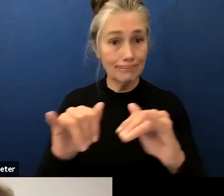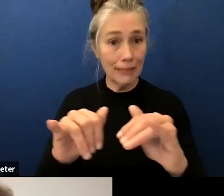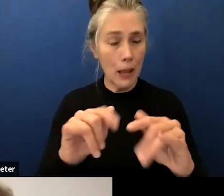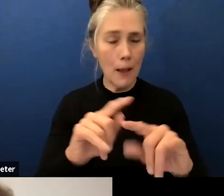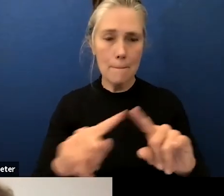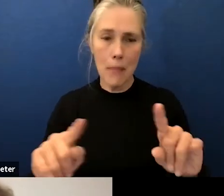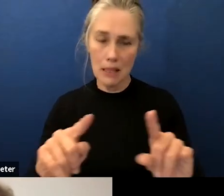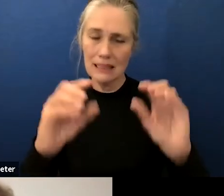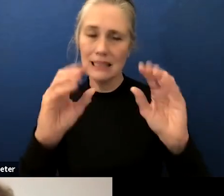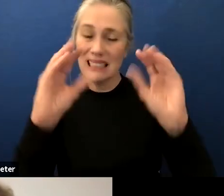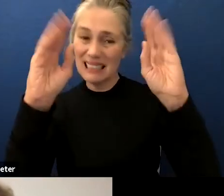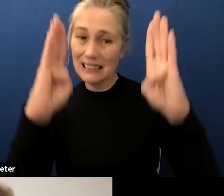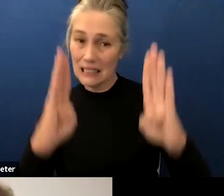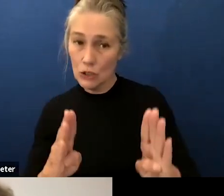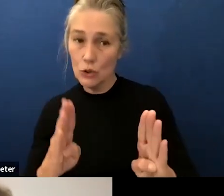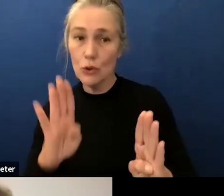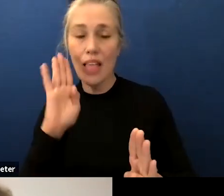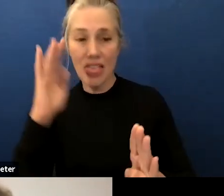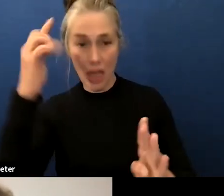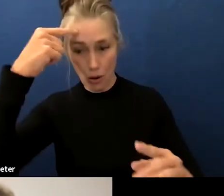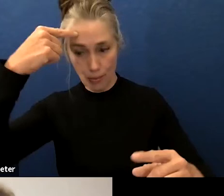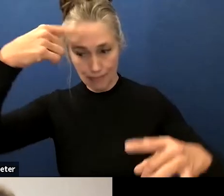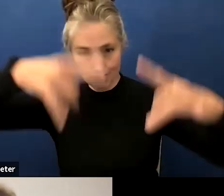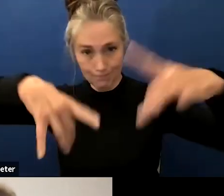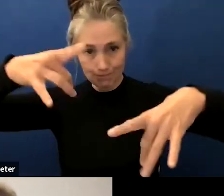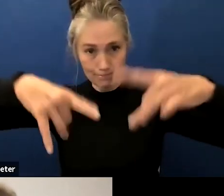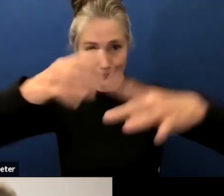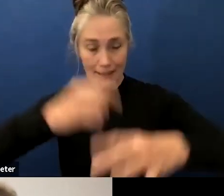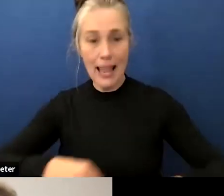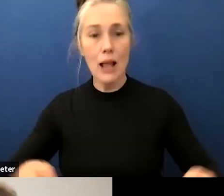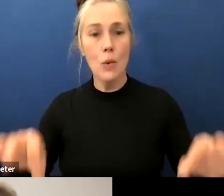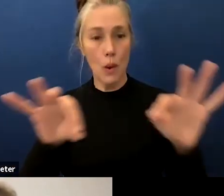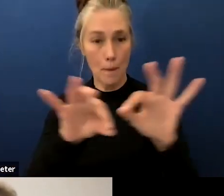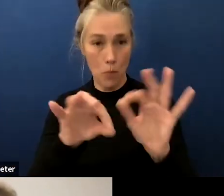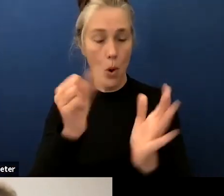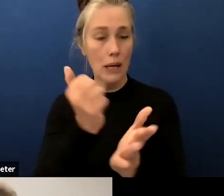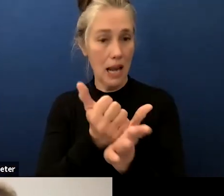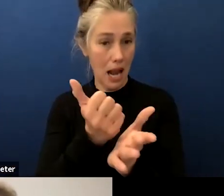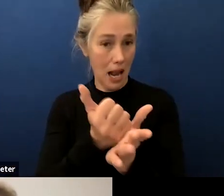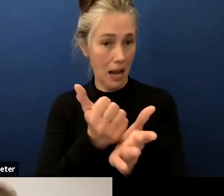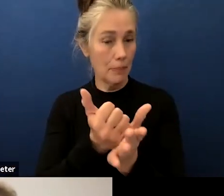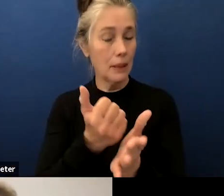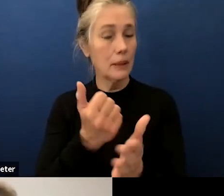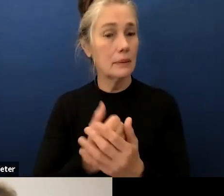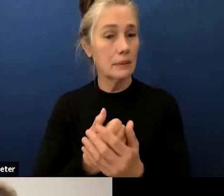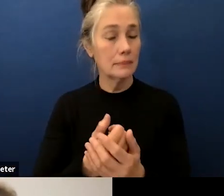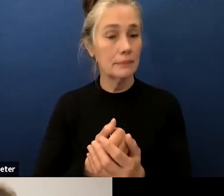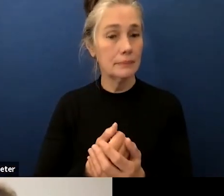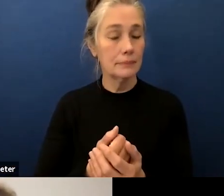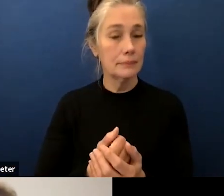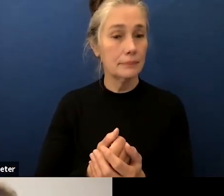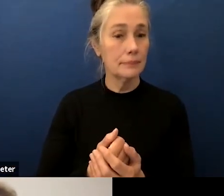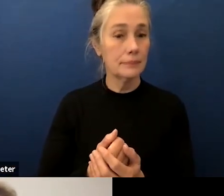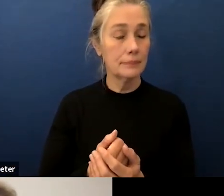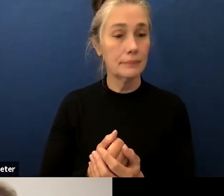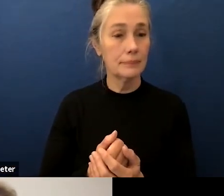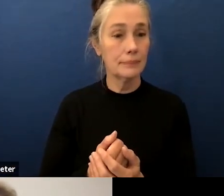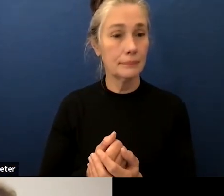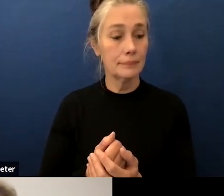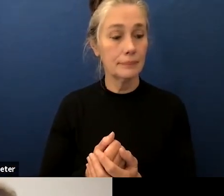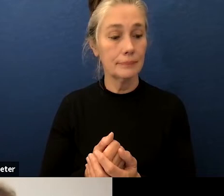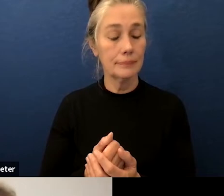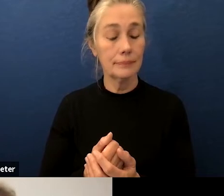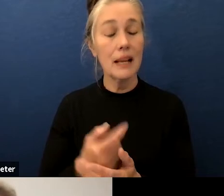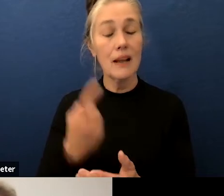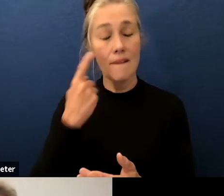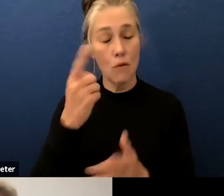teacher input would be helpful in order to do this in a thoughtful manner and come up with a plan